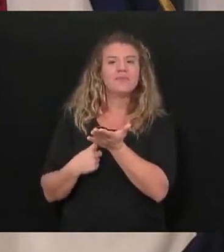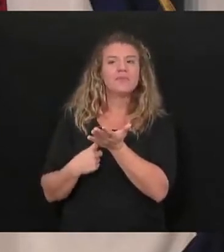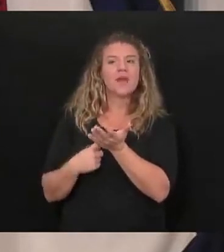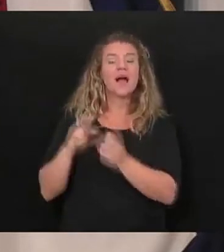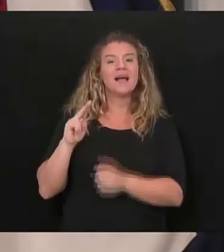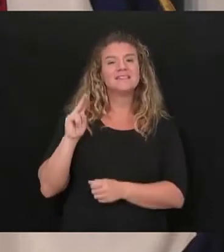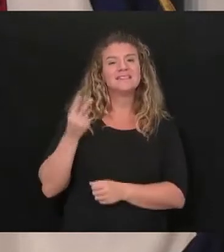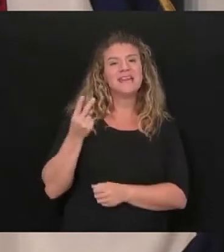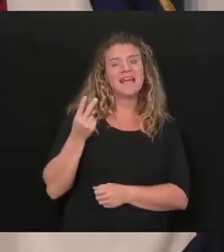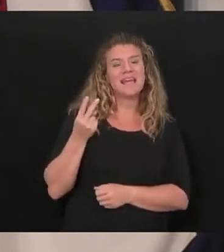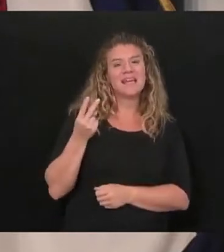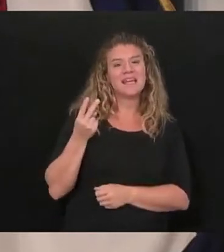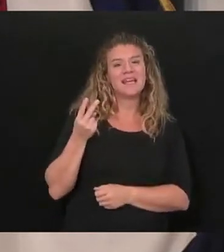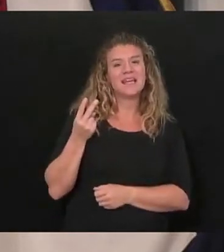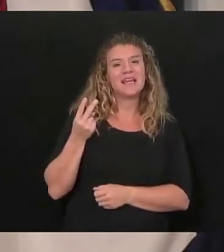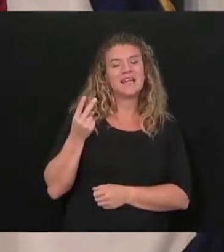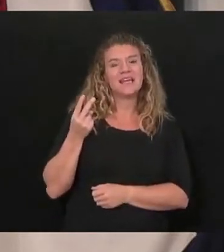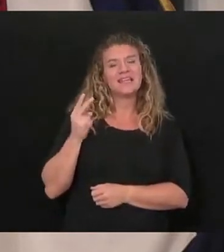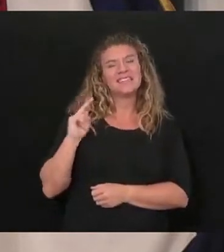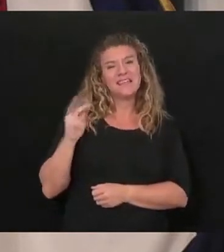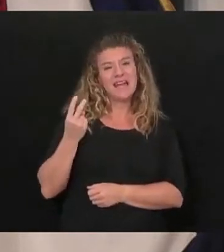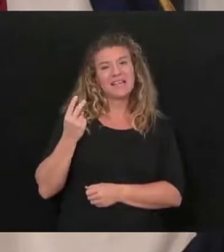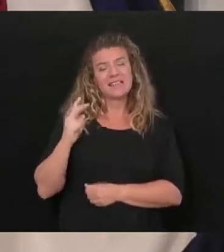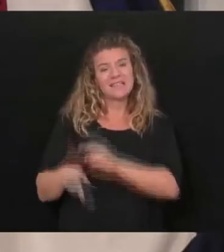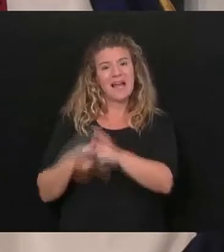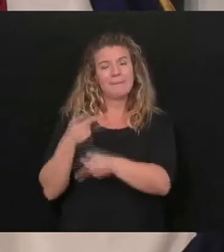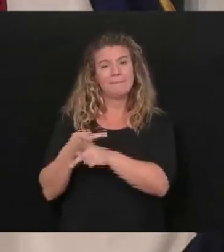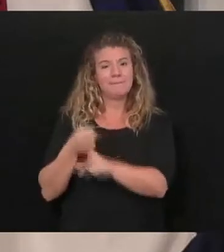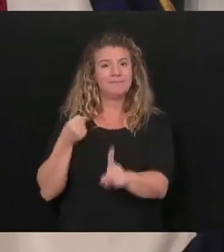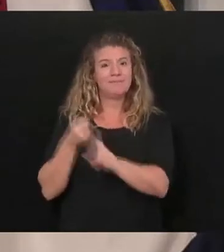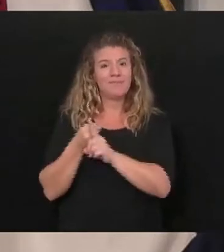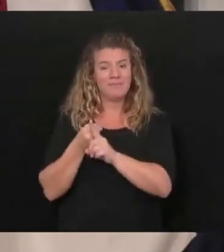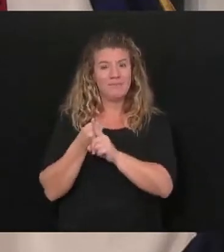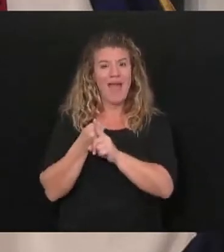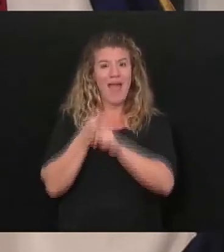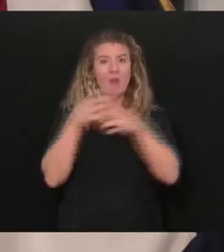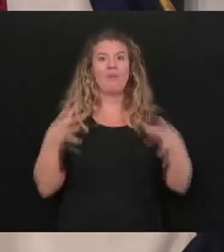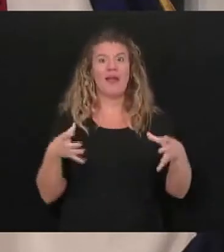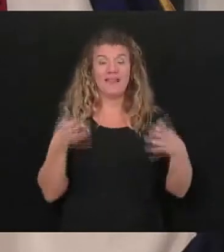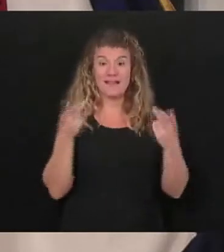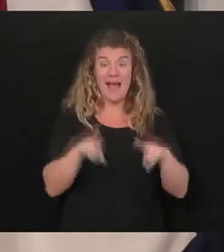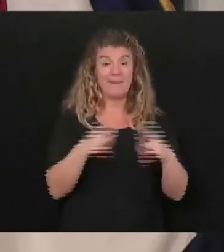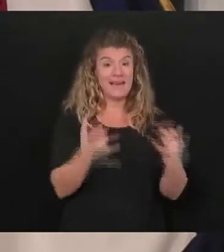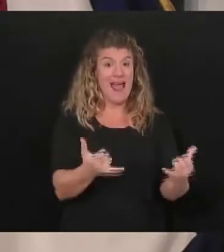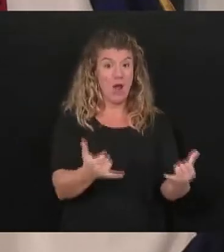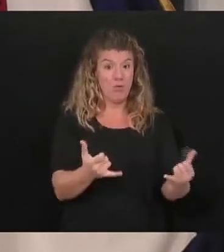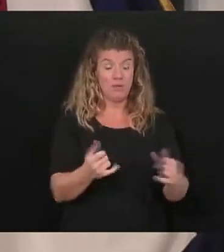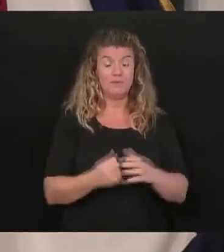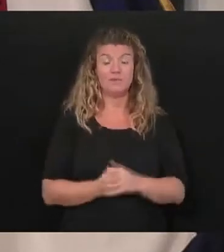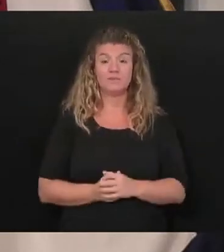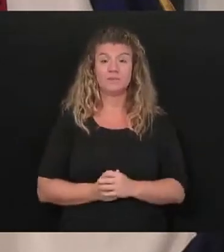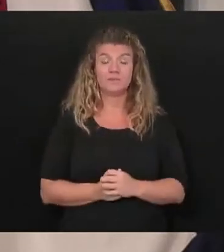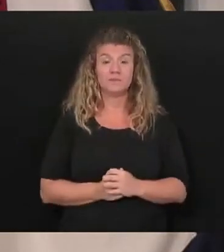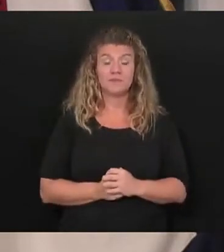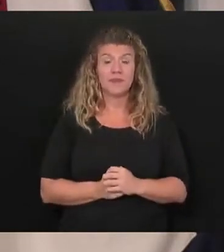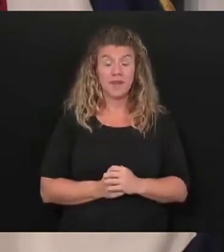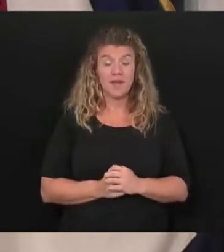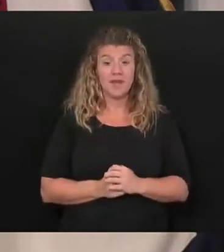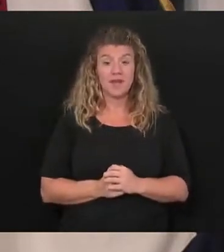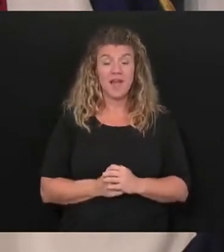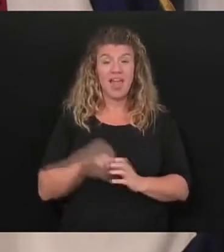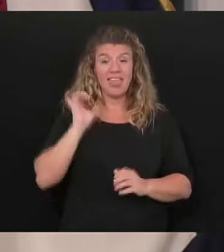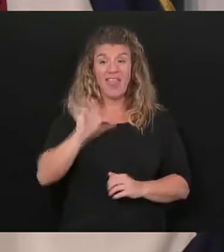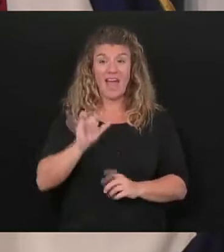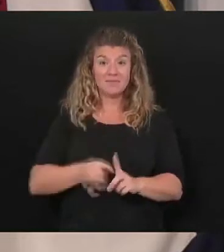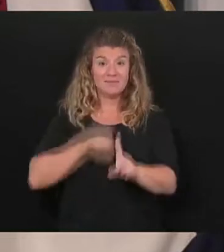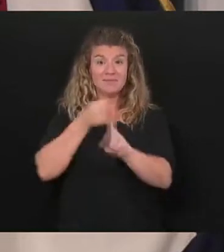secondary type outbreak that's going on in the country. Now, the primary theme of the outbreak is